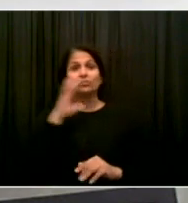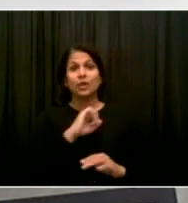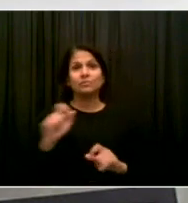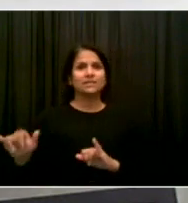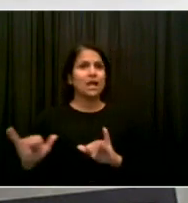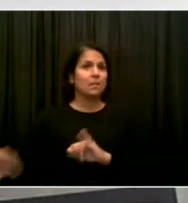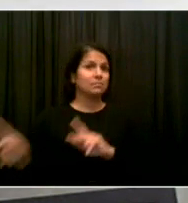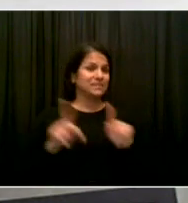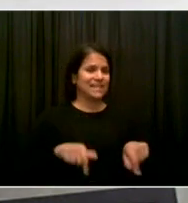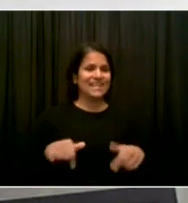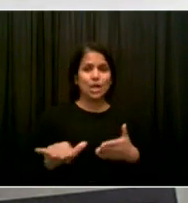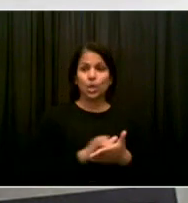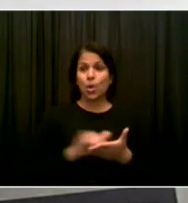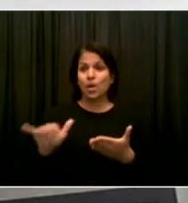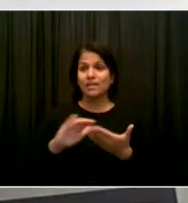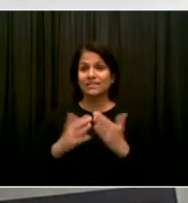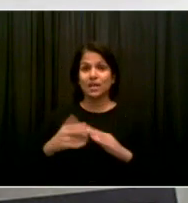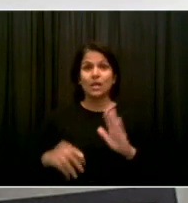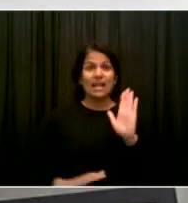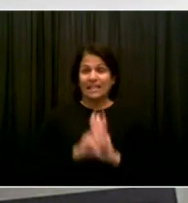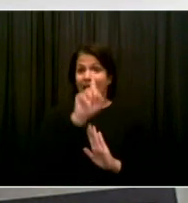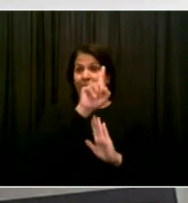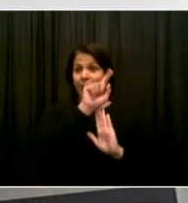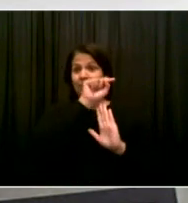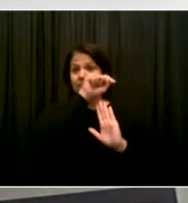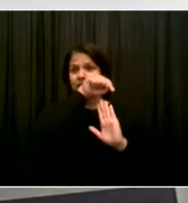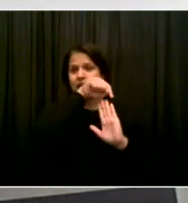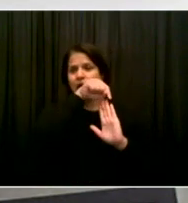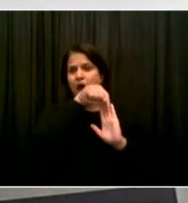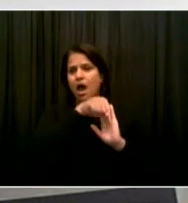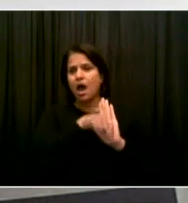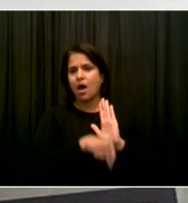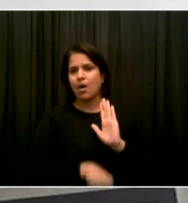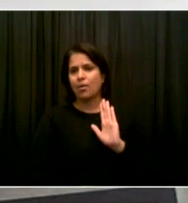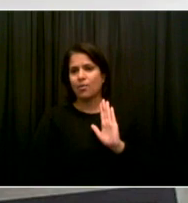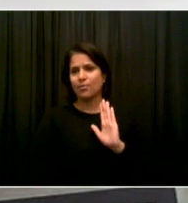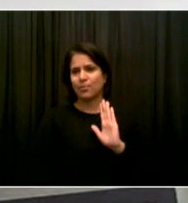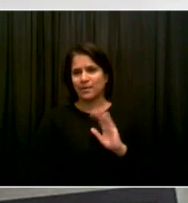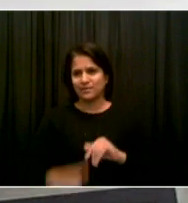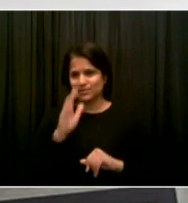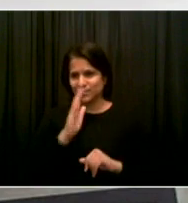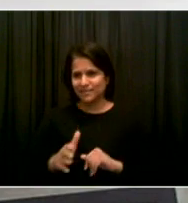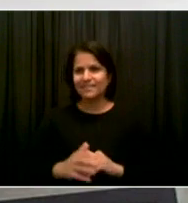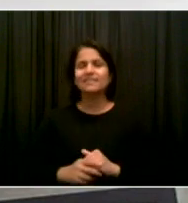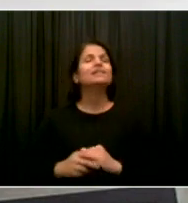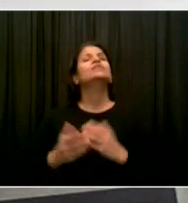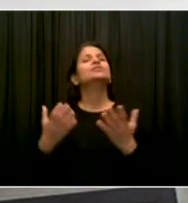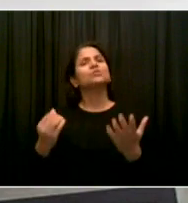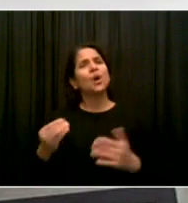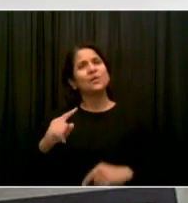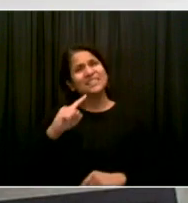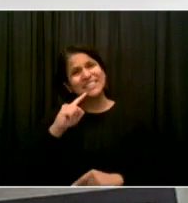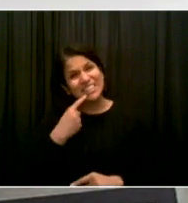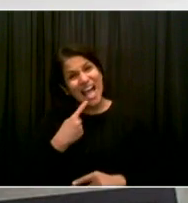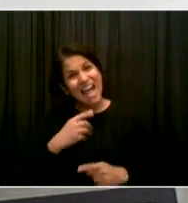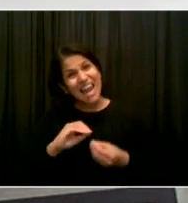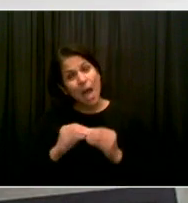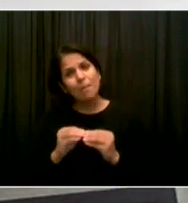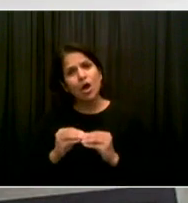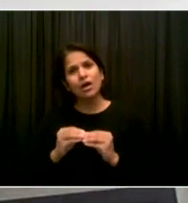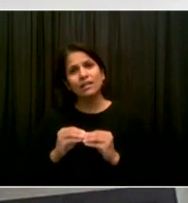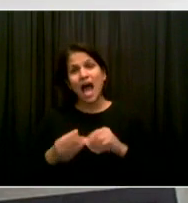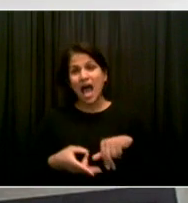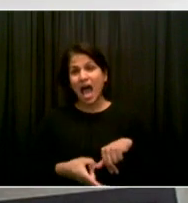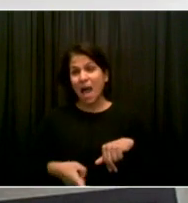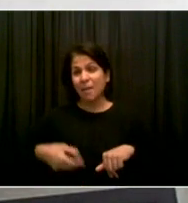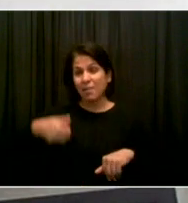quite severe in the sense of infections, not as severe in terms of hospitalizations. It